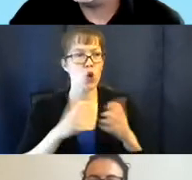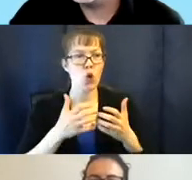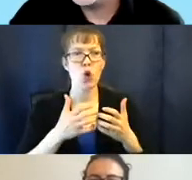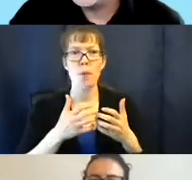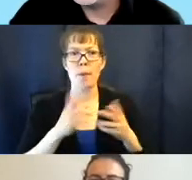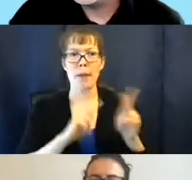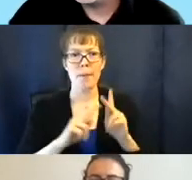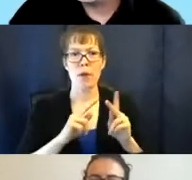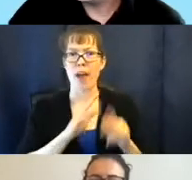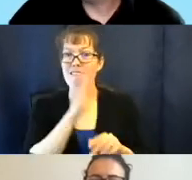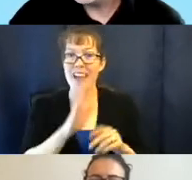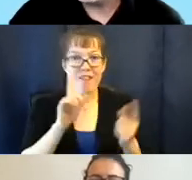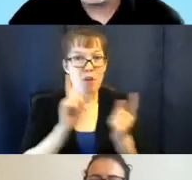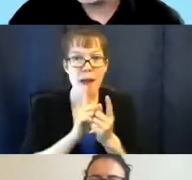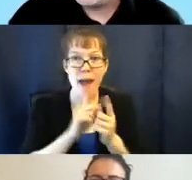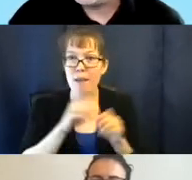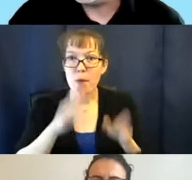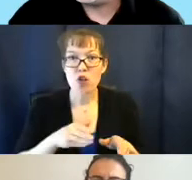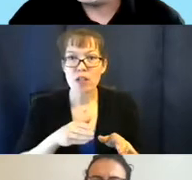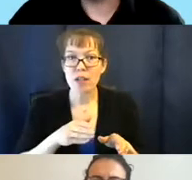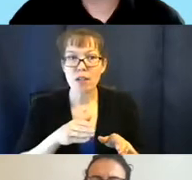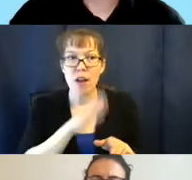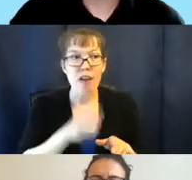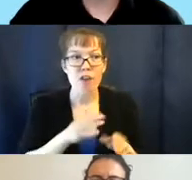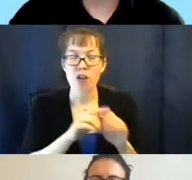person. In my whole life.